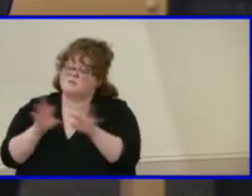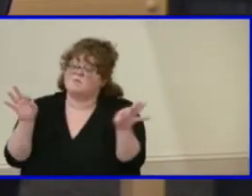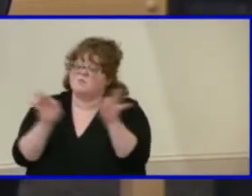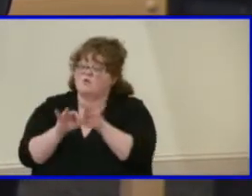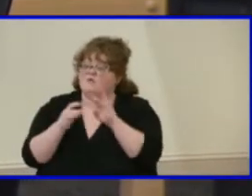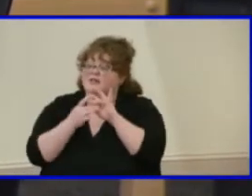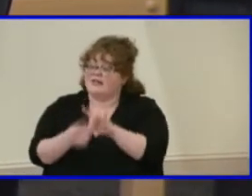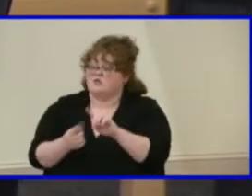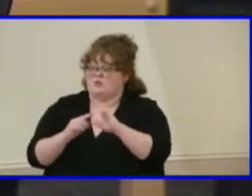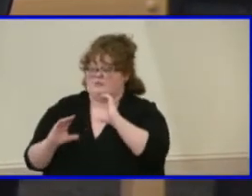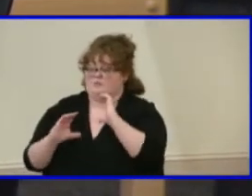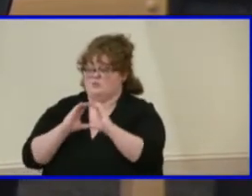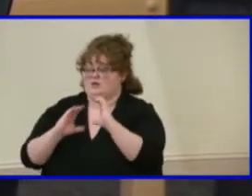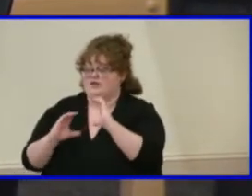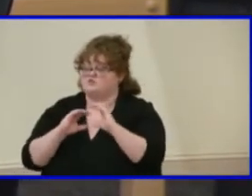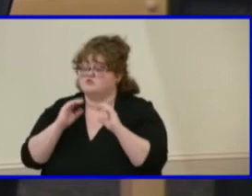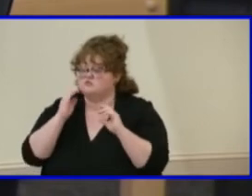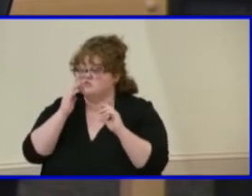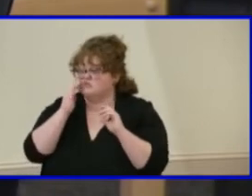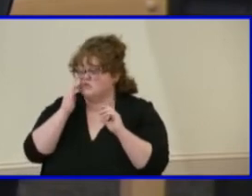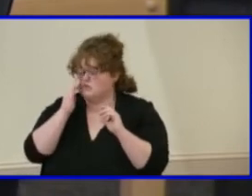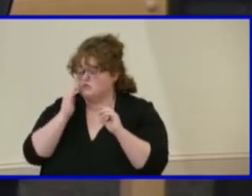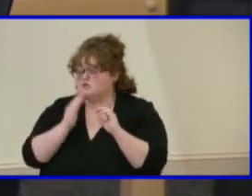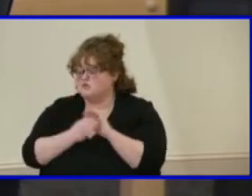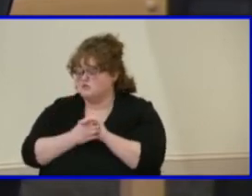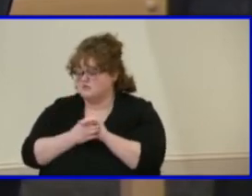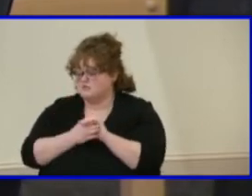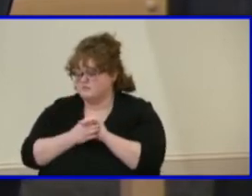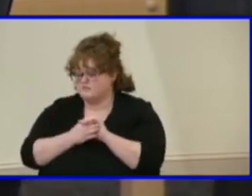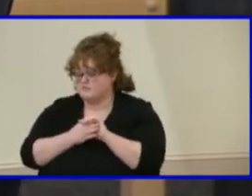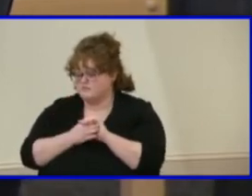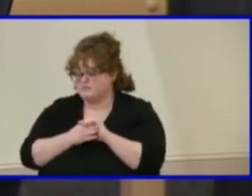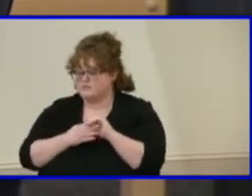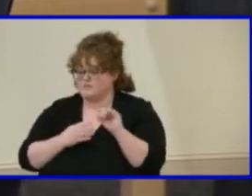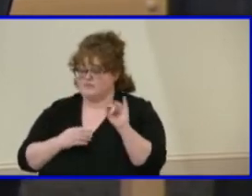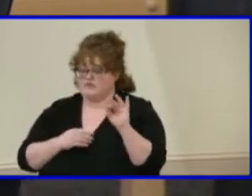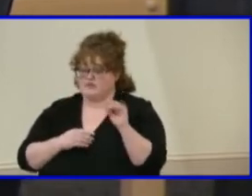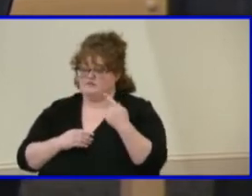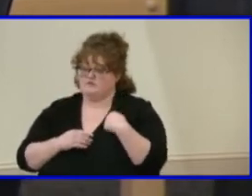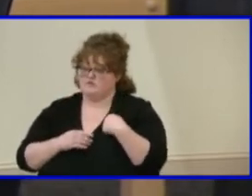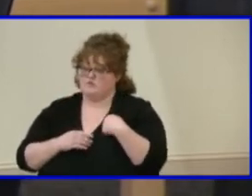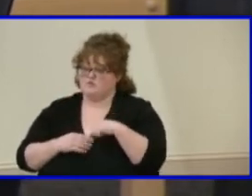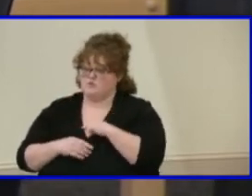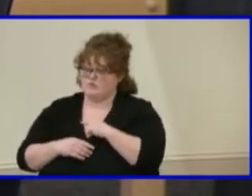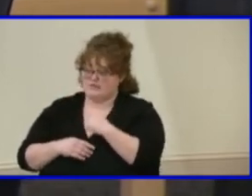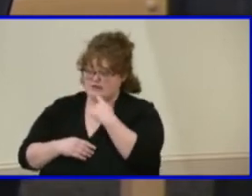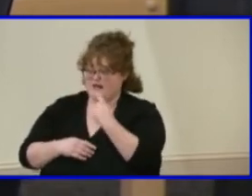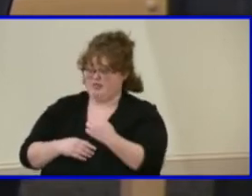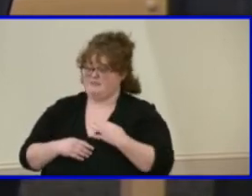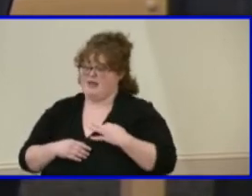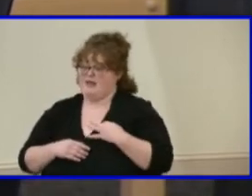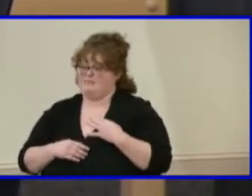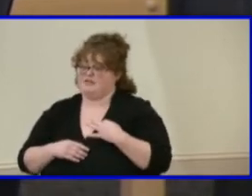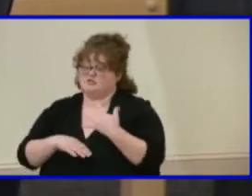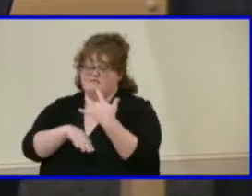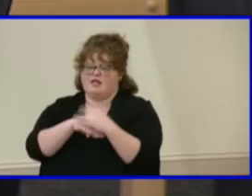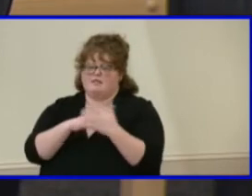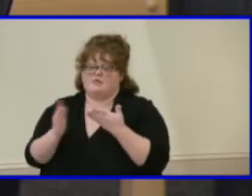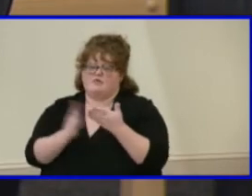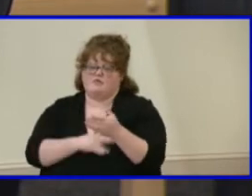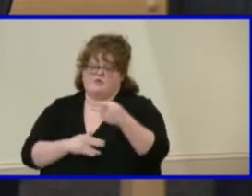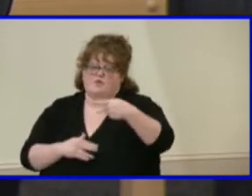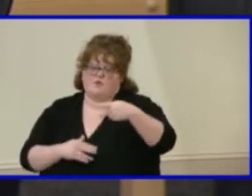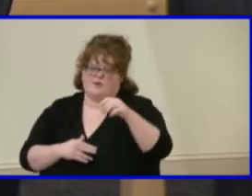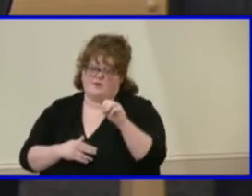So if we just use this timeline as an example that applications are available through PowerSchool, but what about the families that have trouble